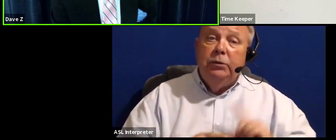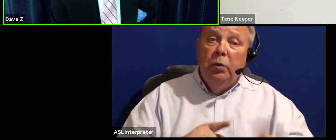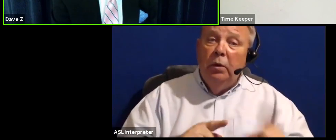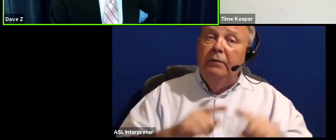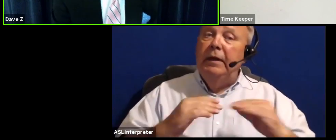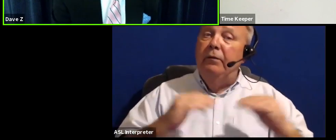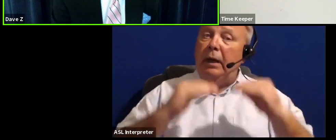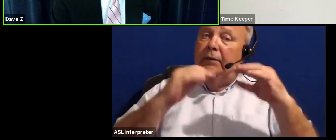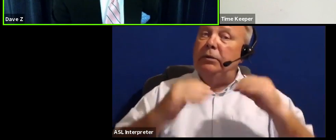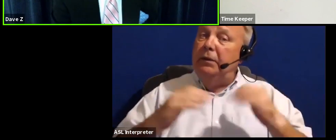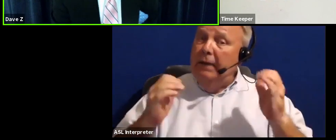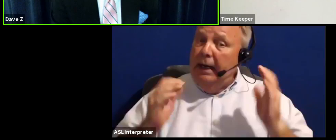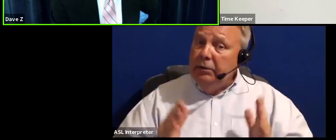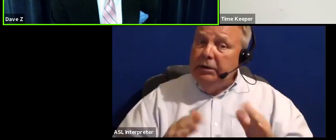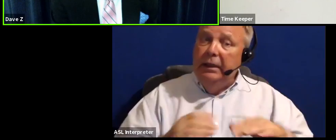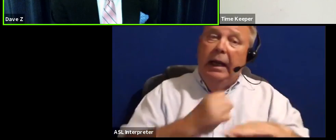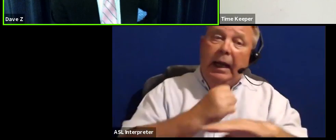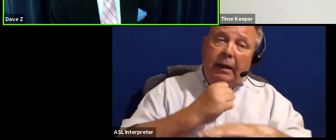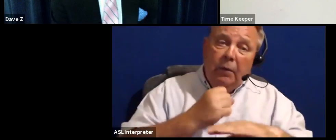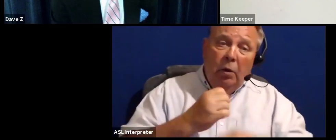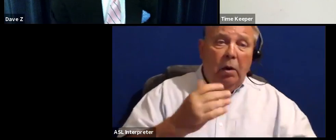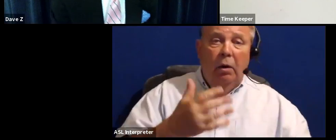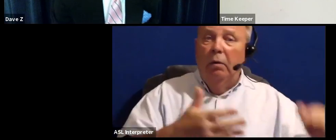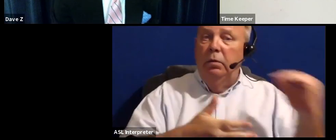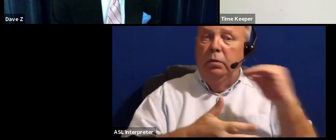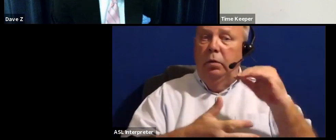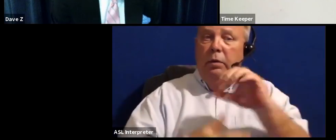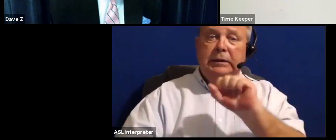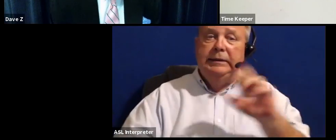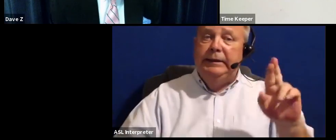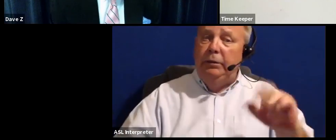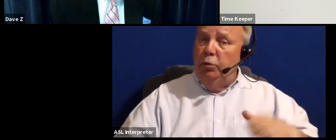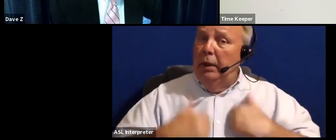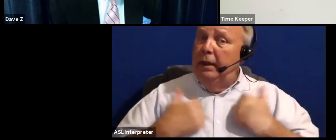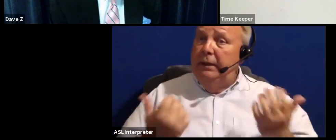housing, entry level up through senior living.